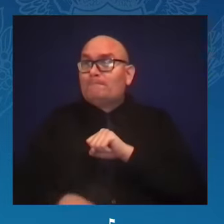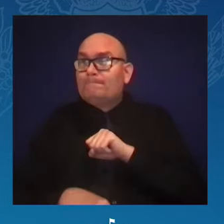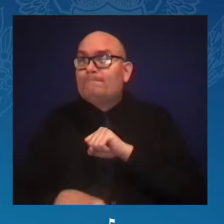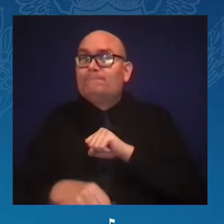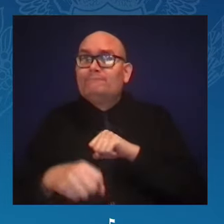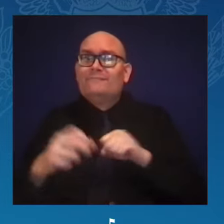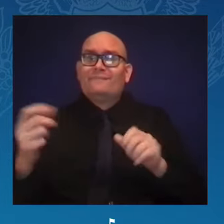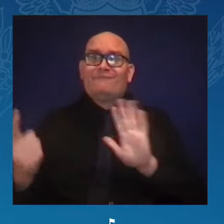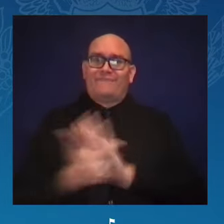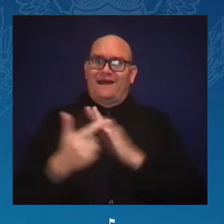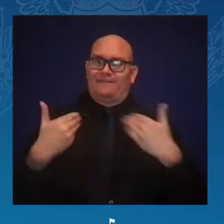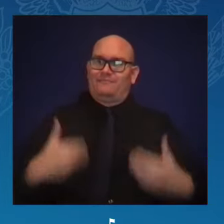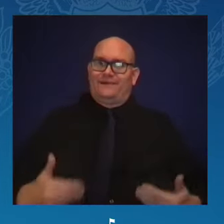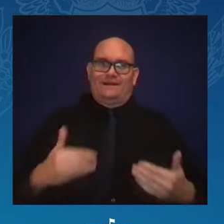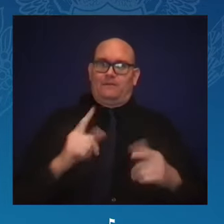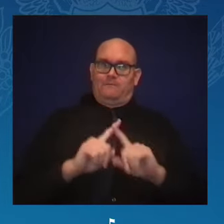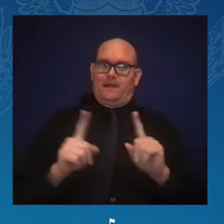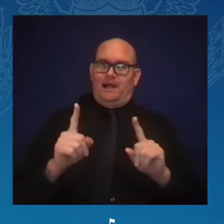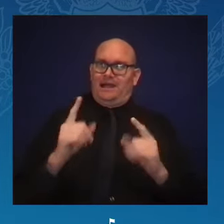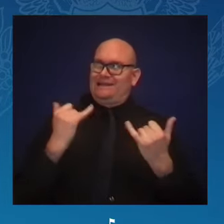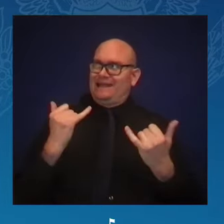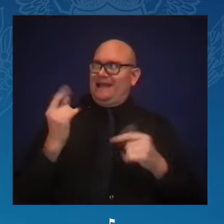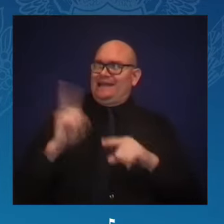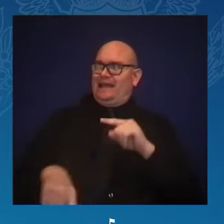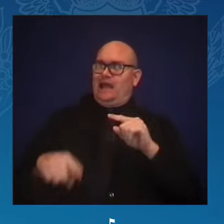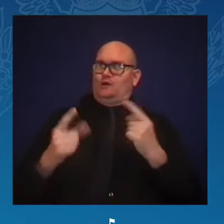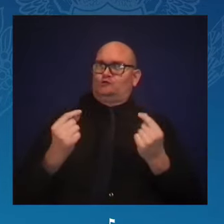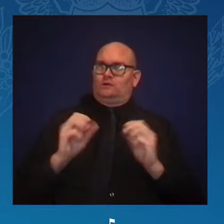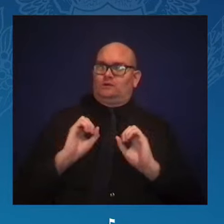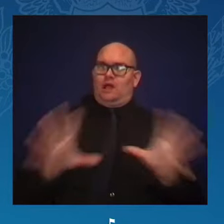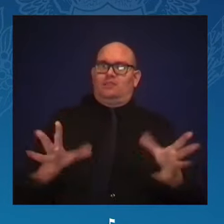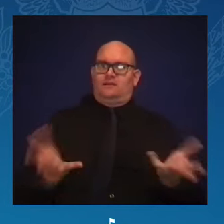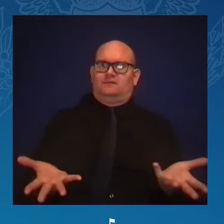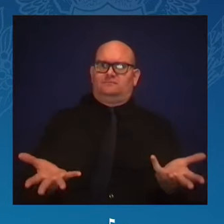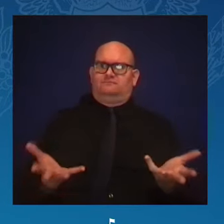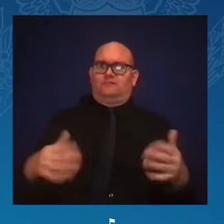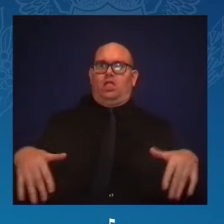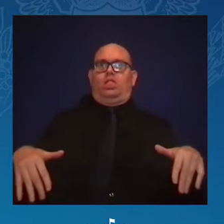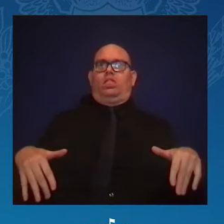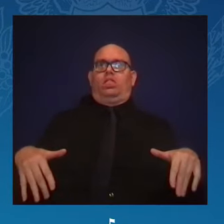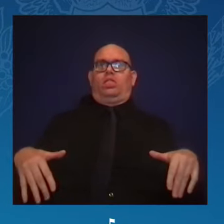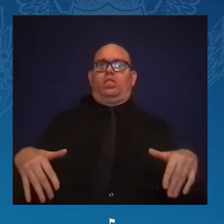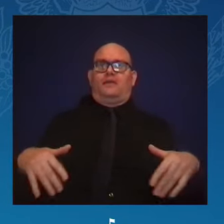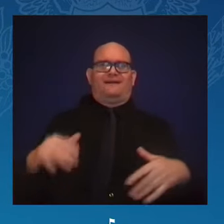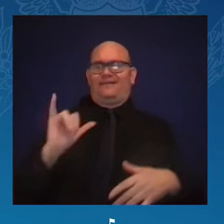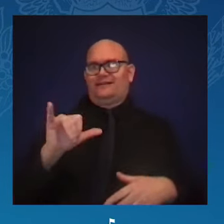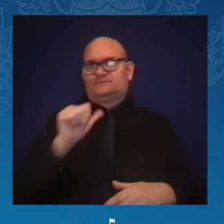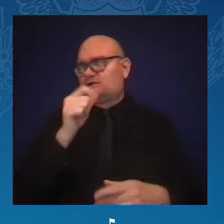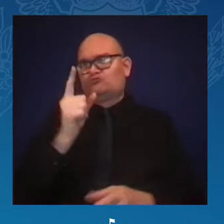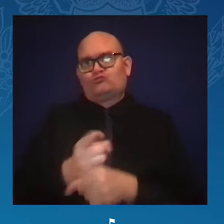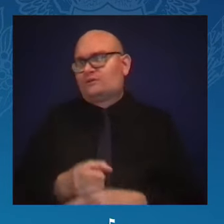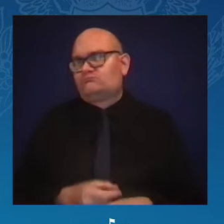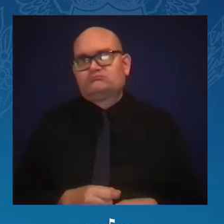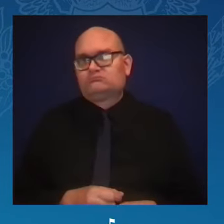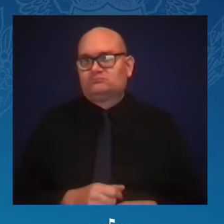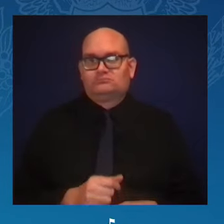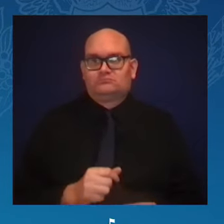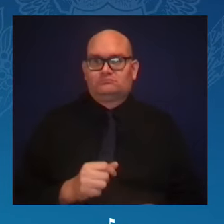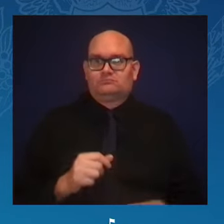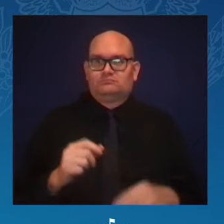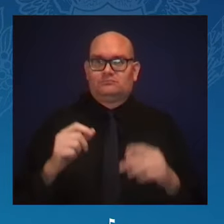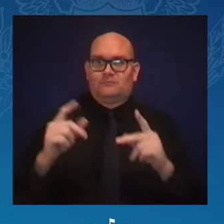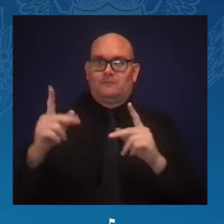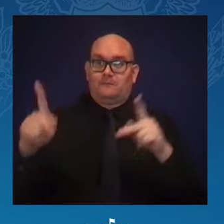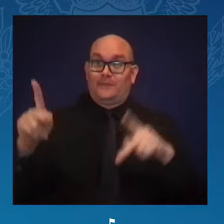Hard-won freedoms are under attack. Just consider, today in states across our nation, extremists